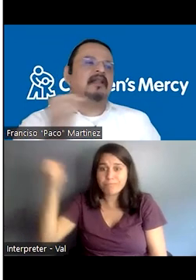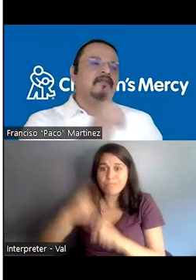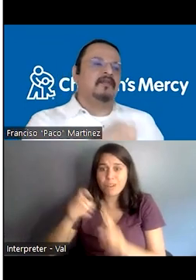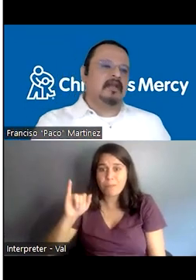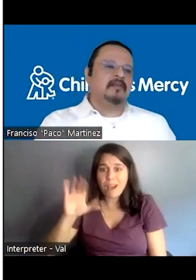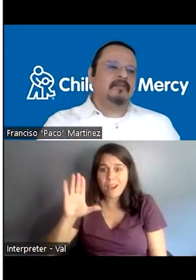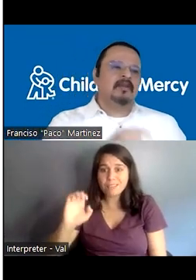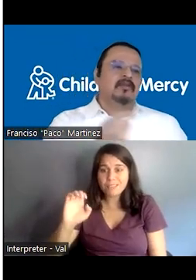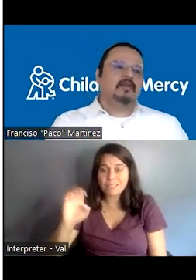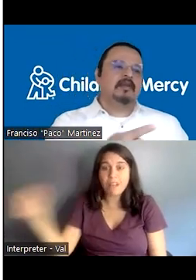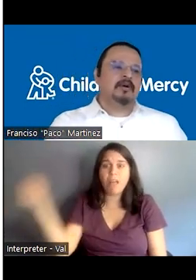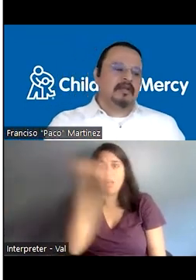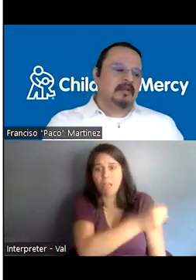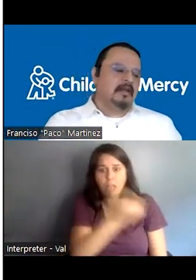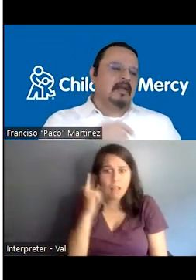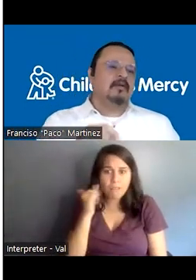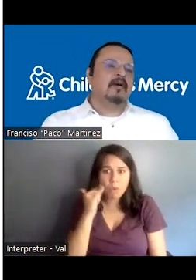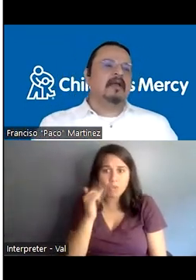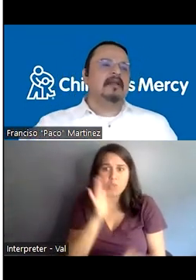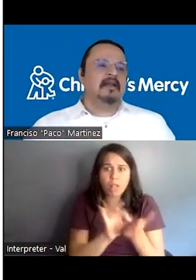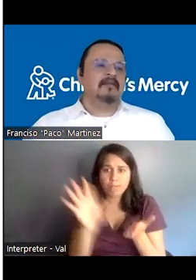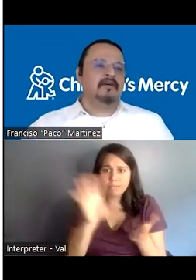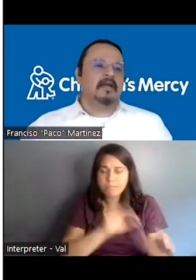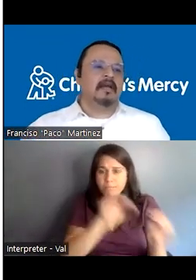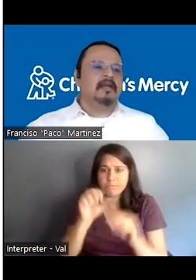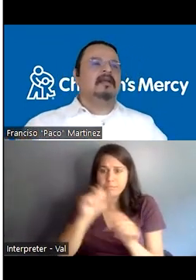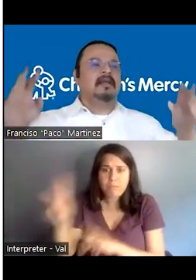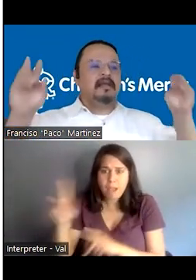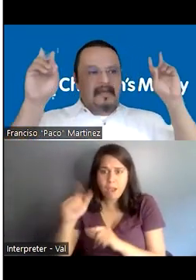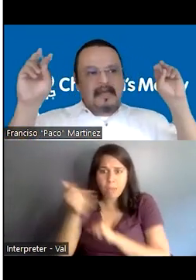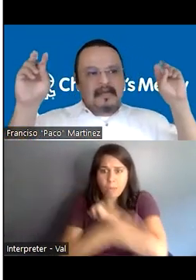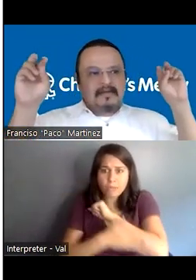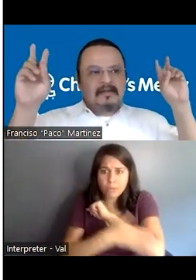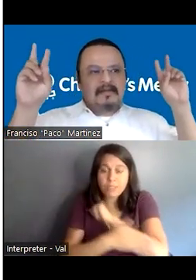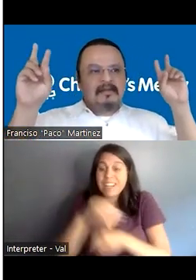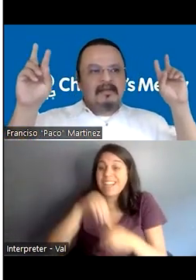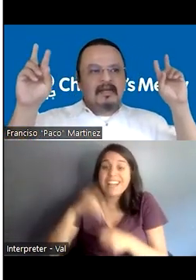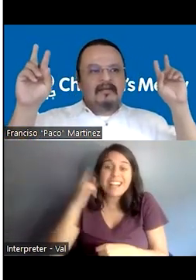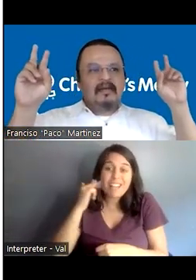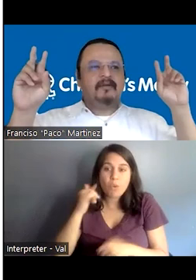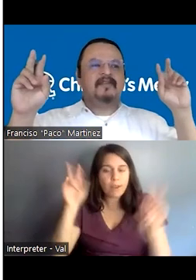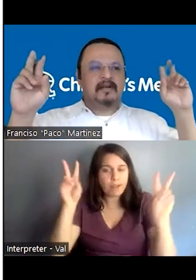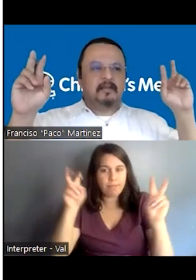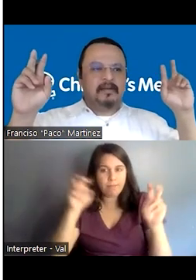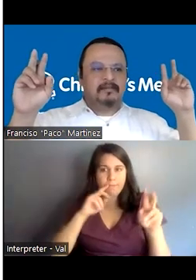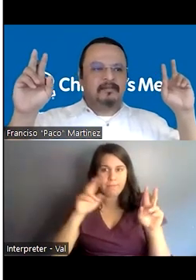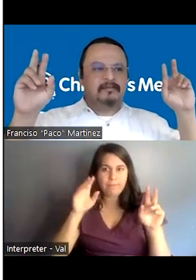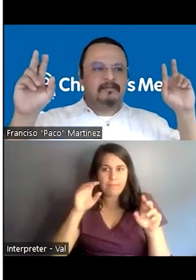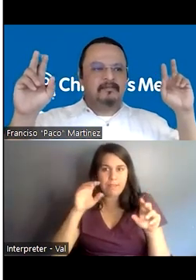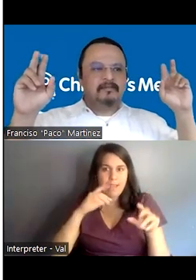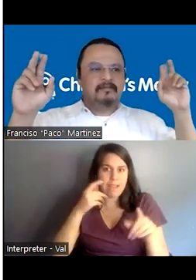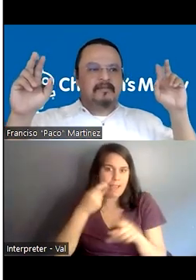taken to California to be deported. And while in California, he had an accident and right now he's in coma.